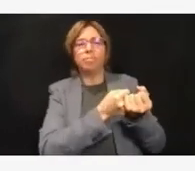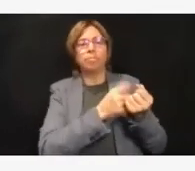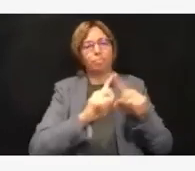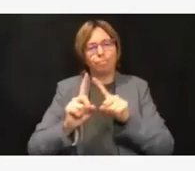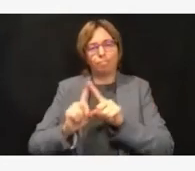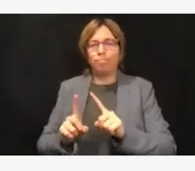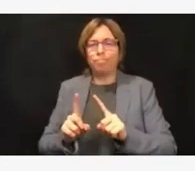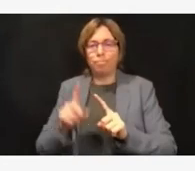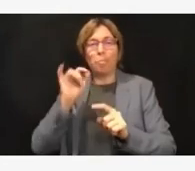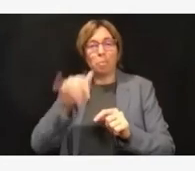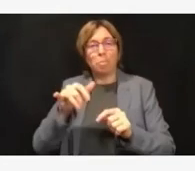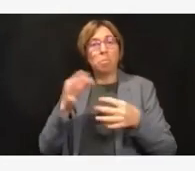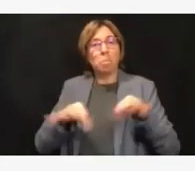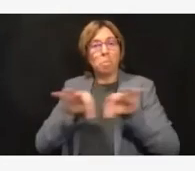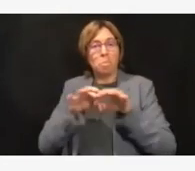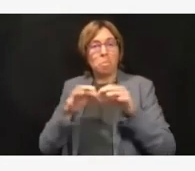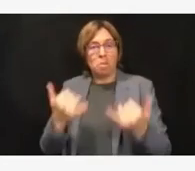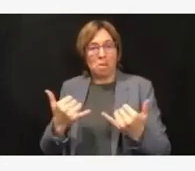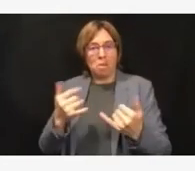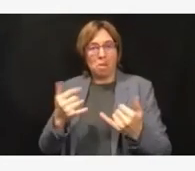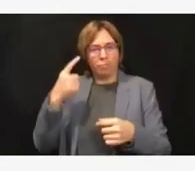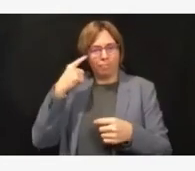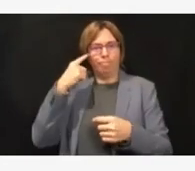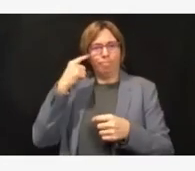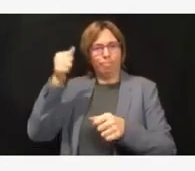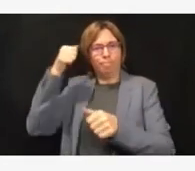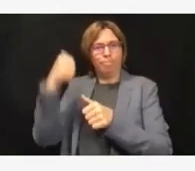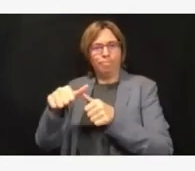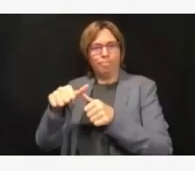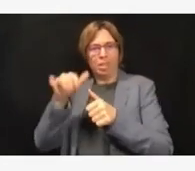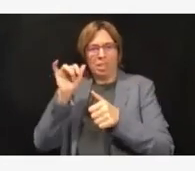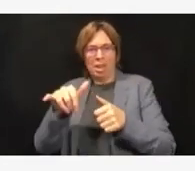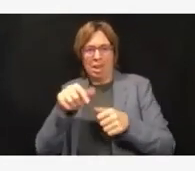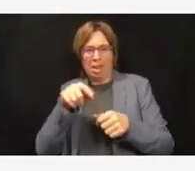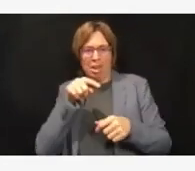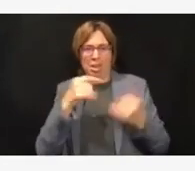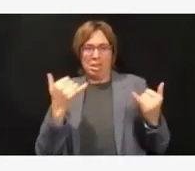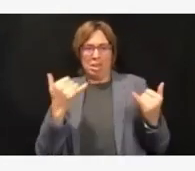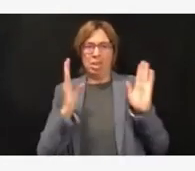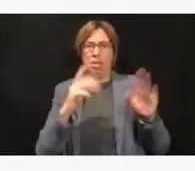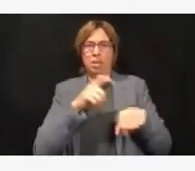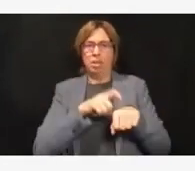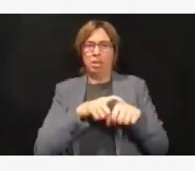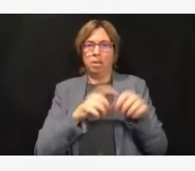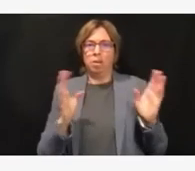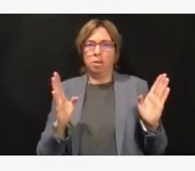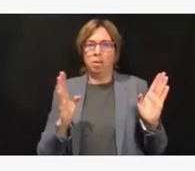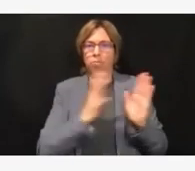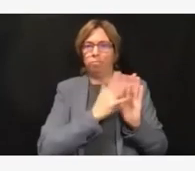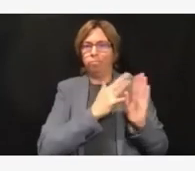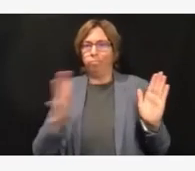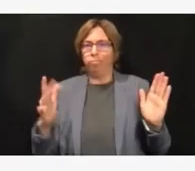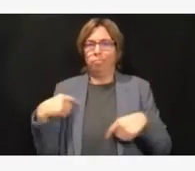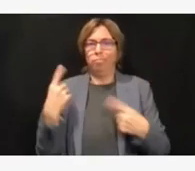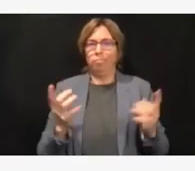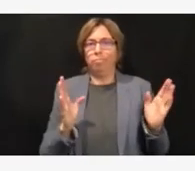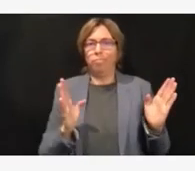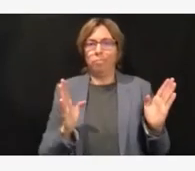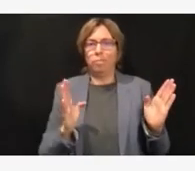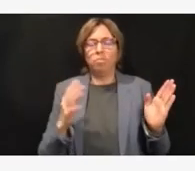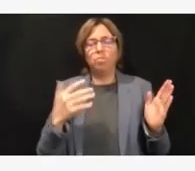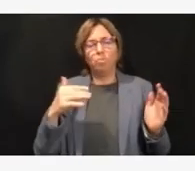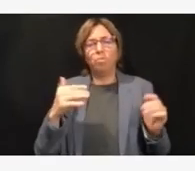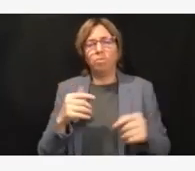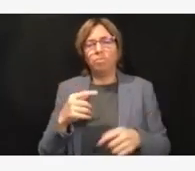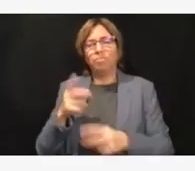this moment in time where we honor what was done, reflect on what we learned,